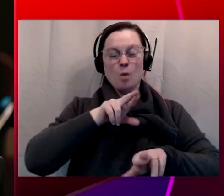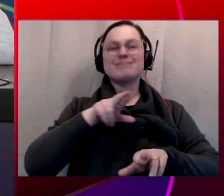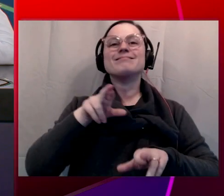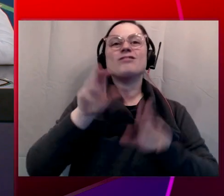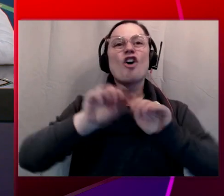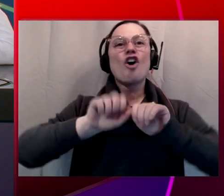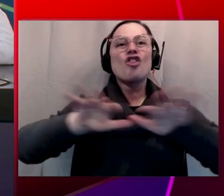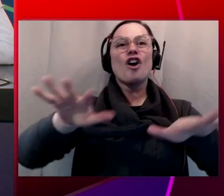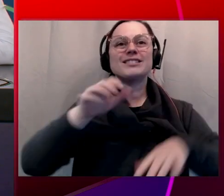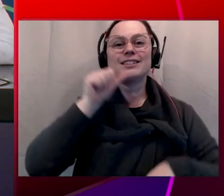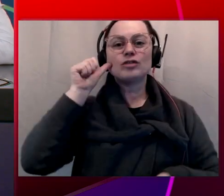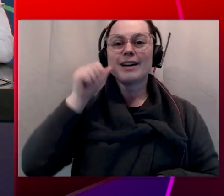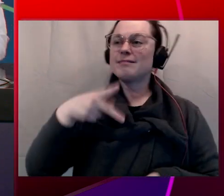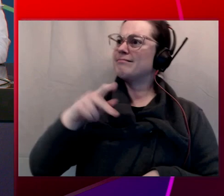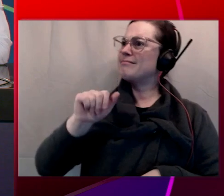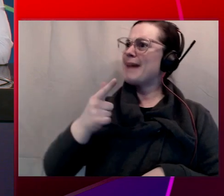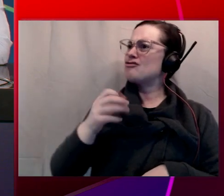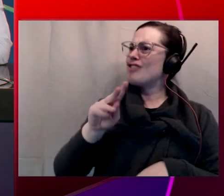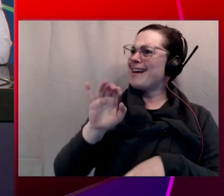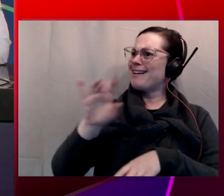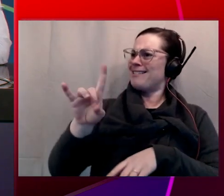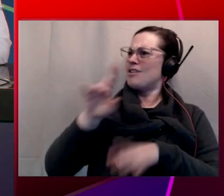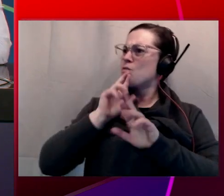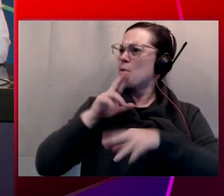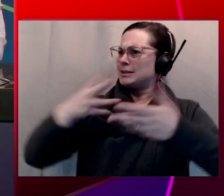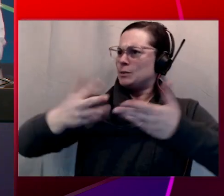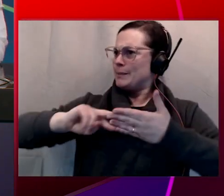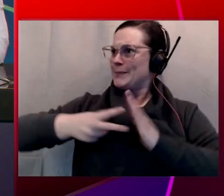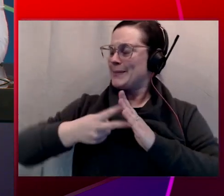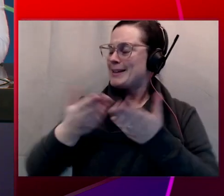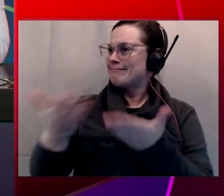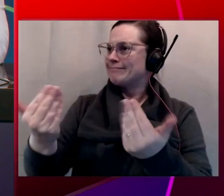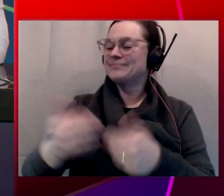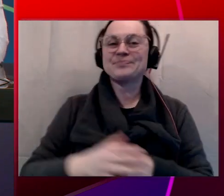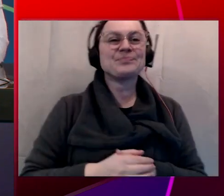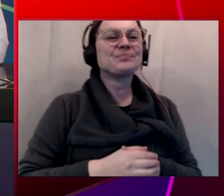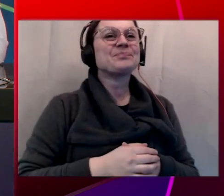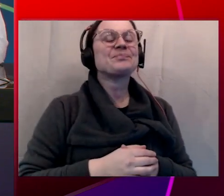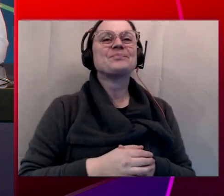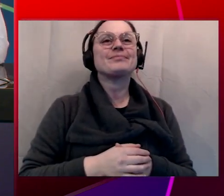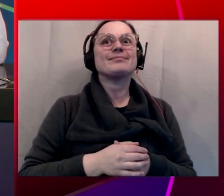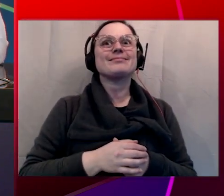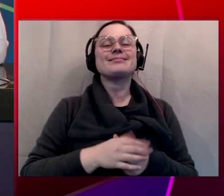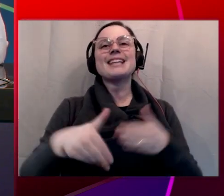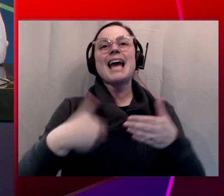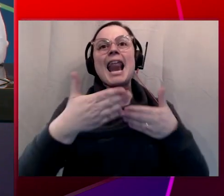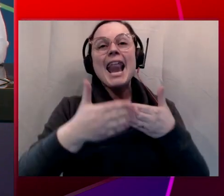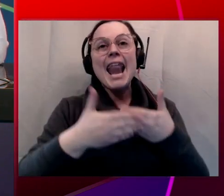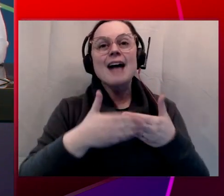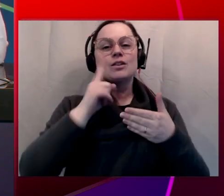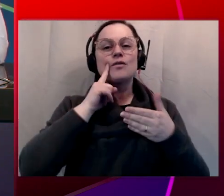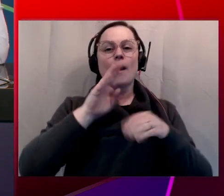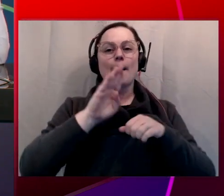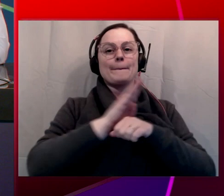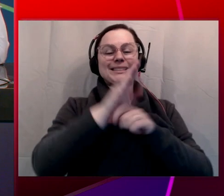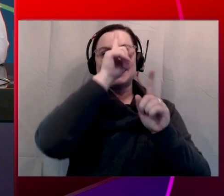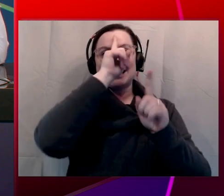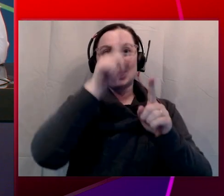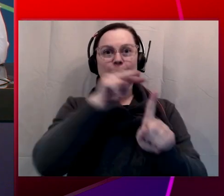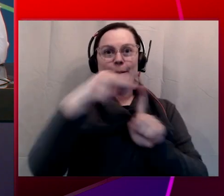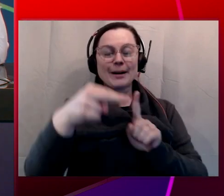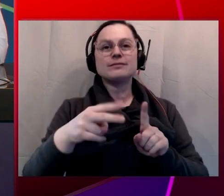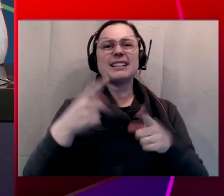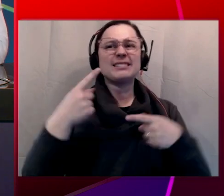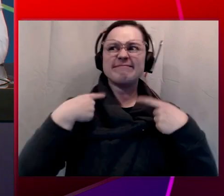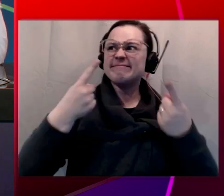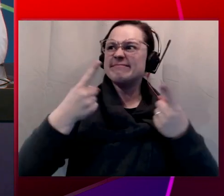about paginated reports. So paginated reporting is the next evolution from a business intelligence perspective. It's been around for multiple